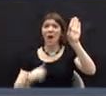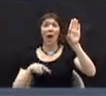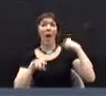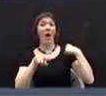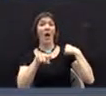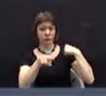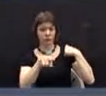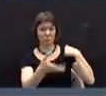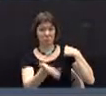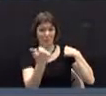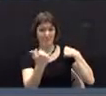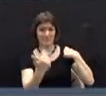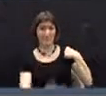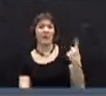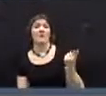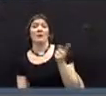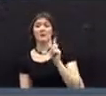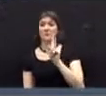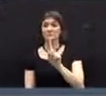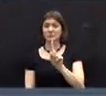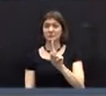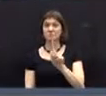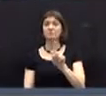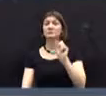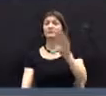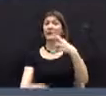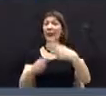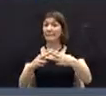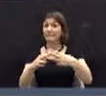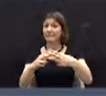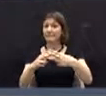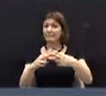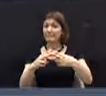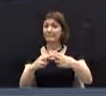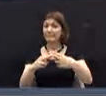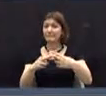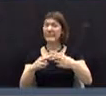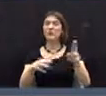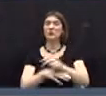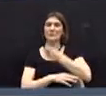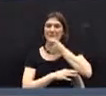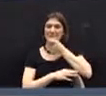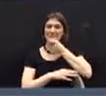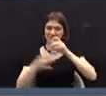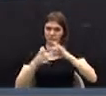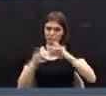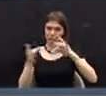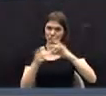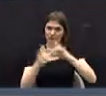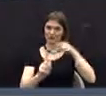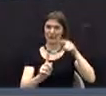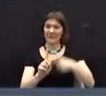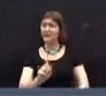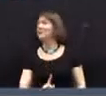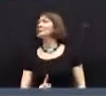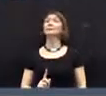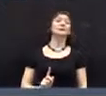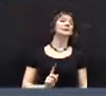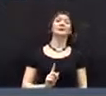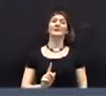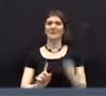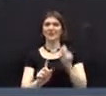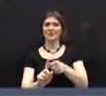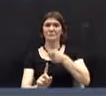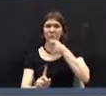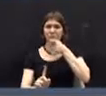when recognized, you should give your name and speak directly into one of the microphones so that the